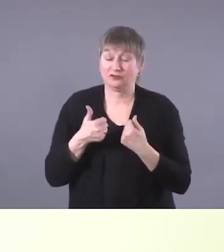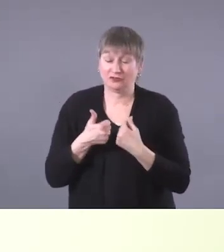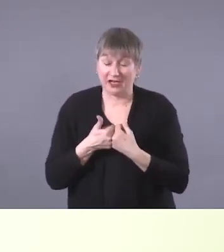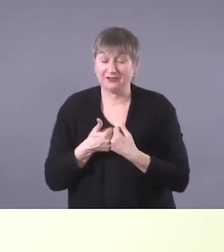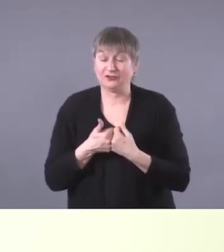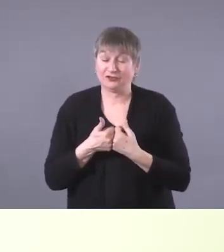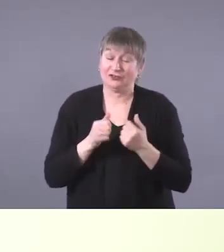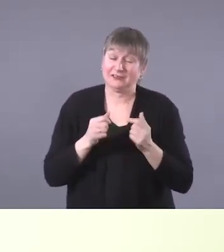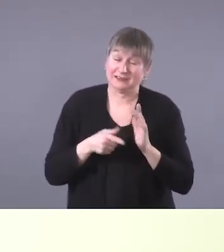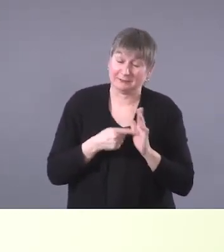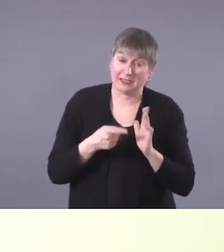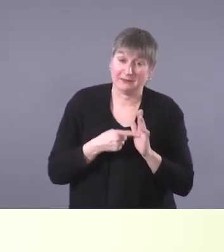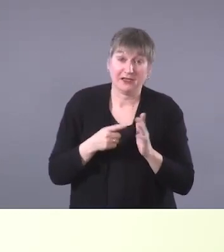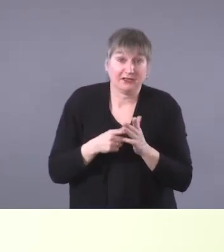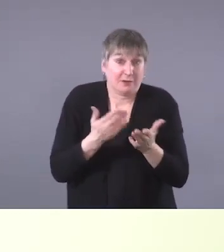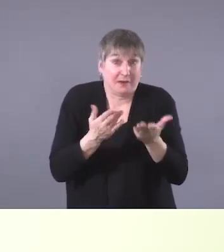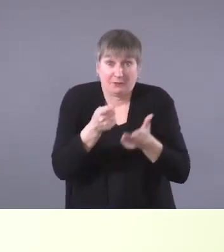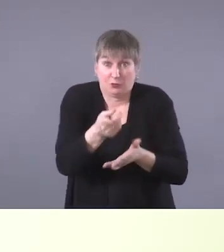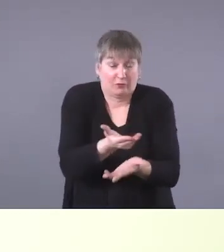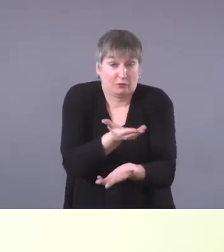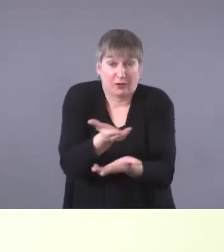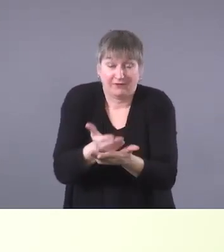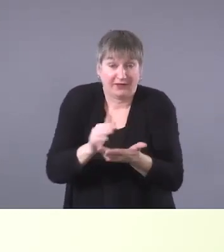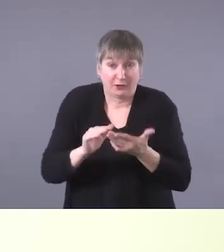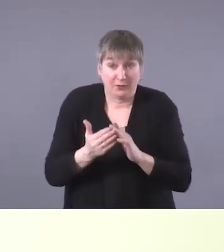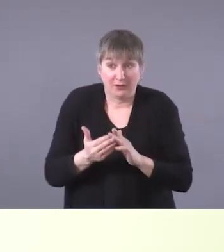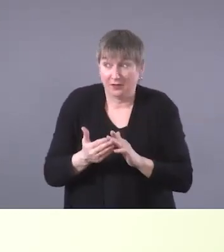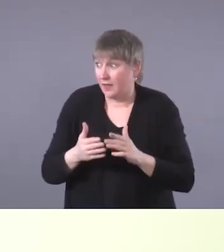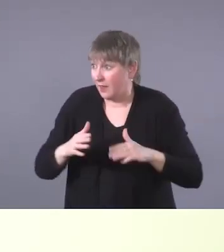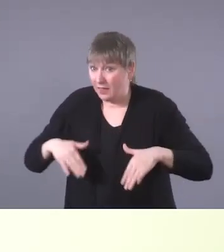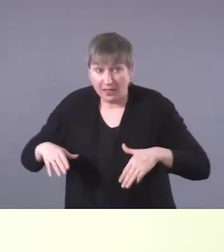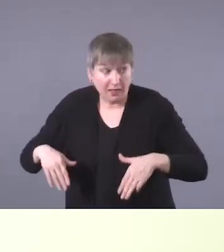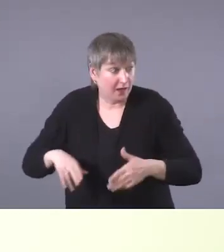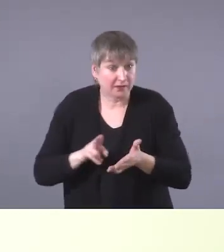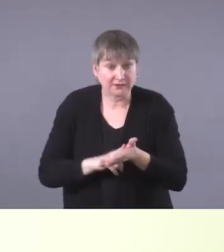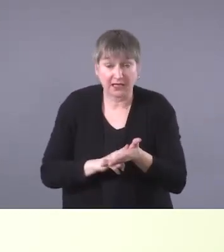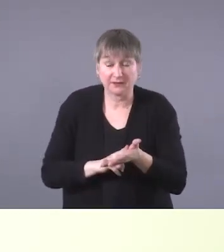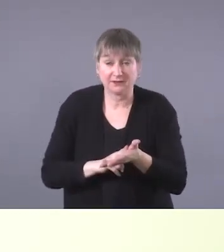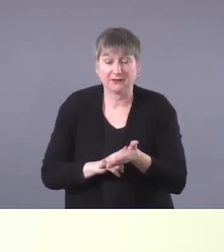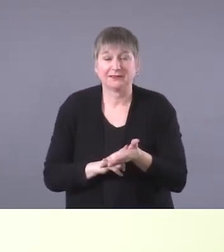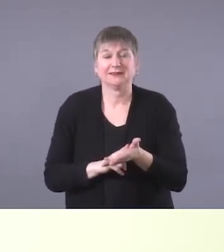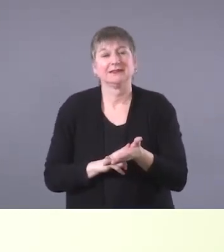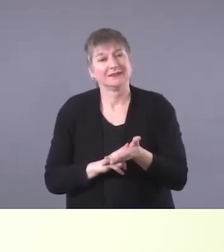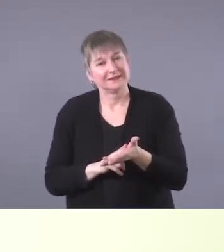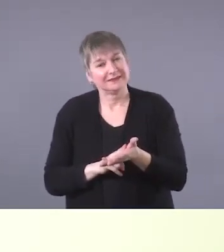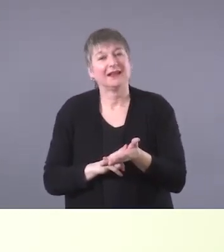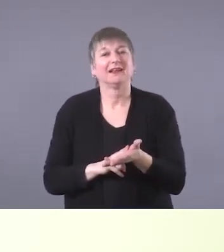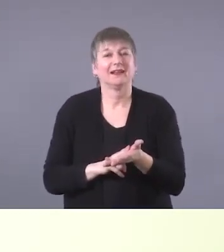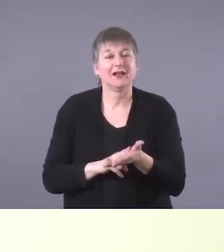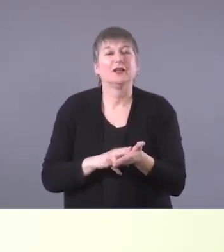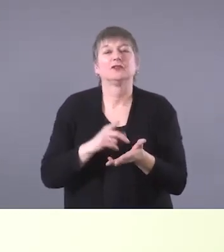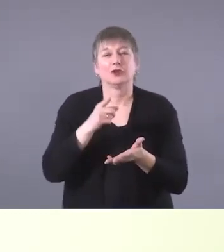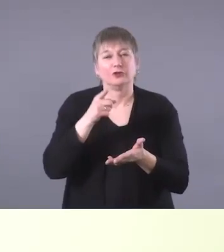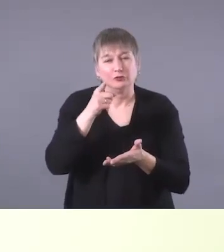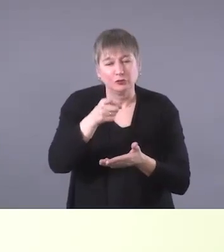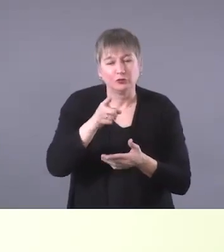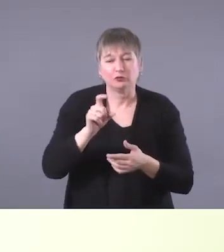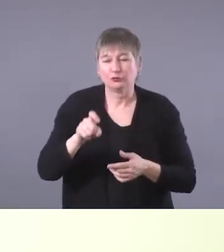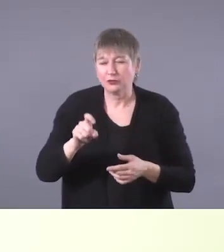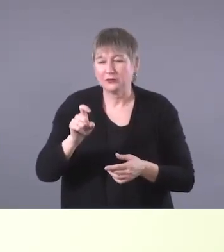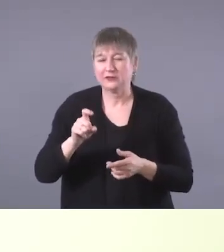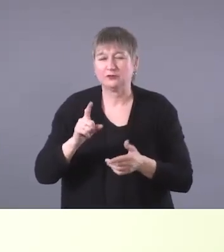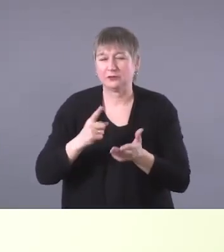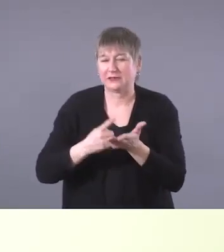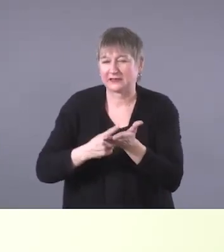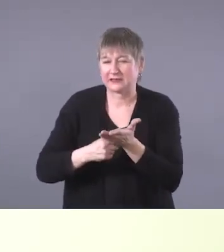could potentially arrive in the community and find that consent has not been obtained. So this is something that you really want to, um, discuss